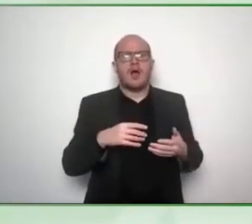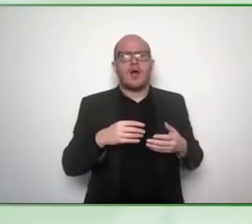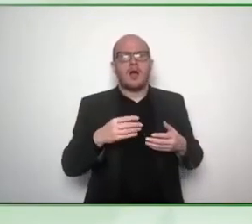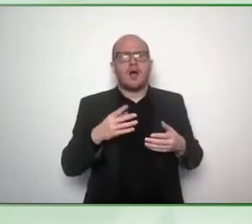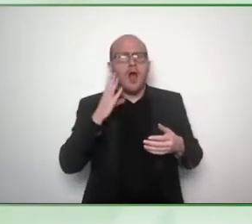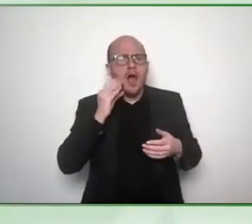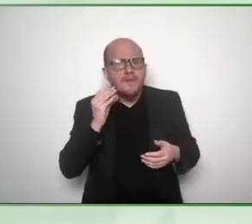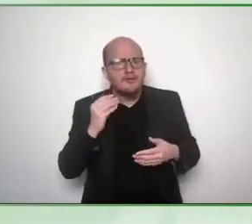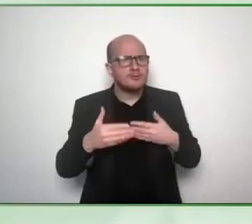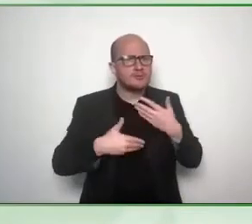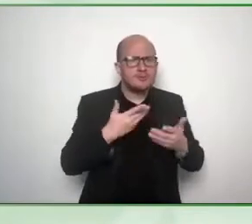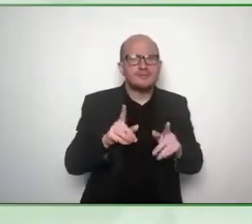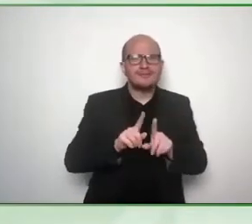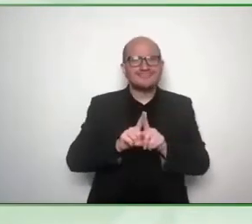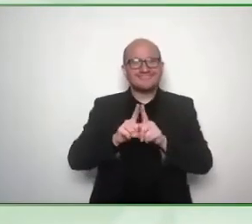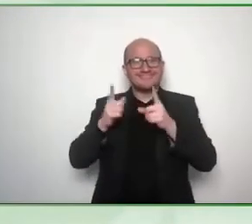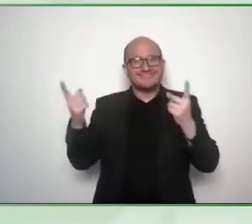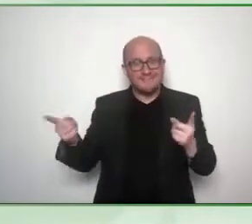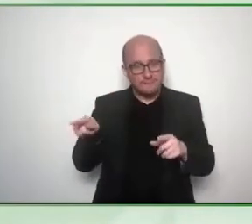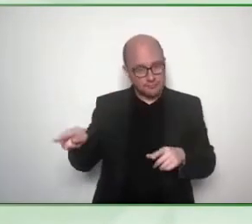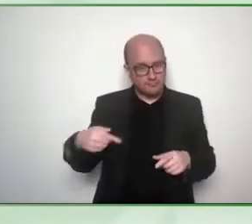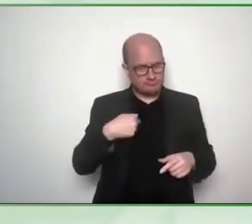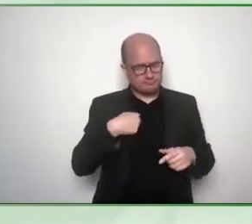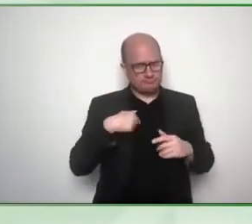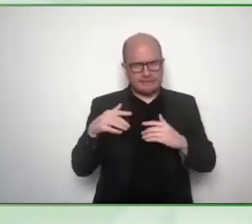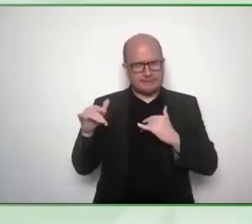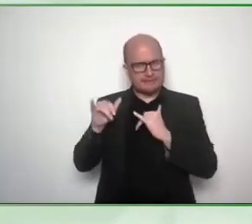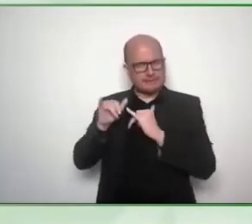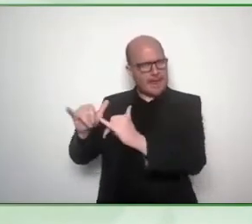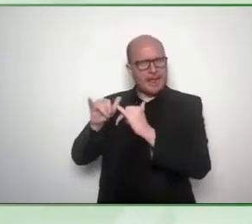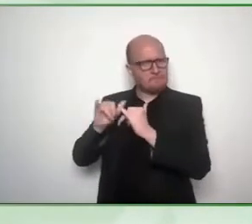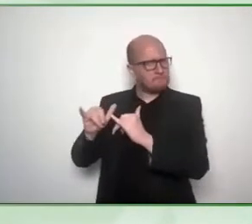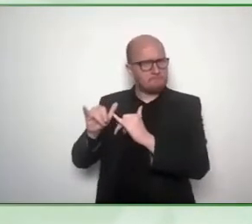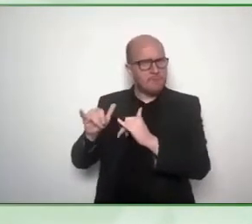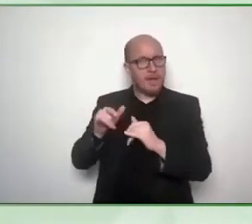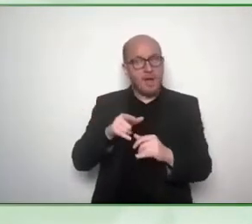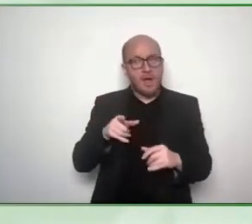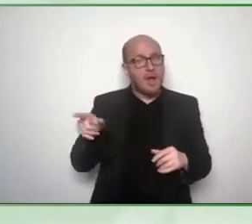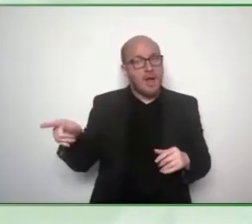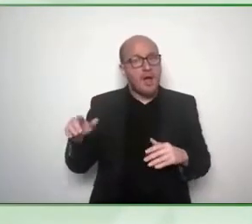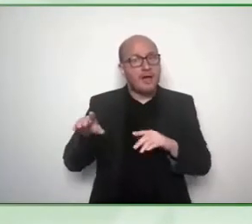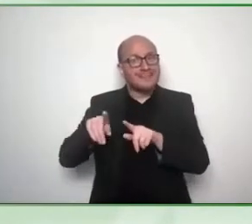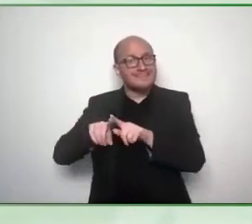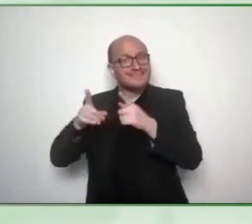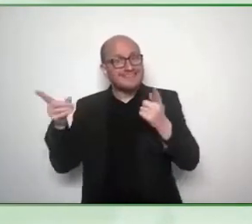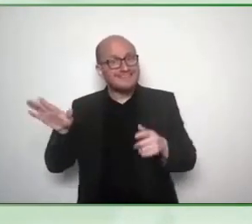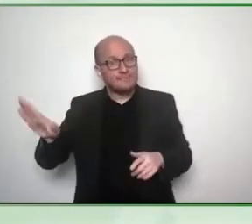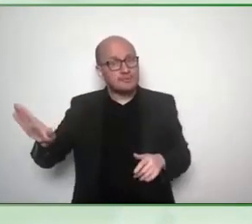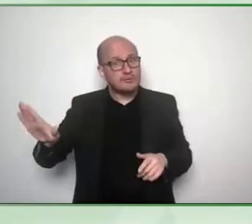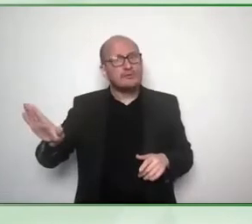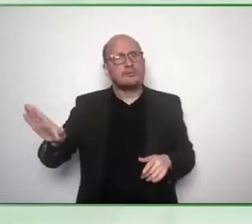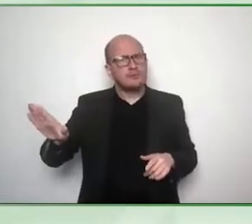critical and more important than having my voice on a board of directors or in some kind of power position